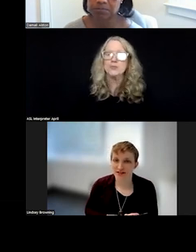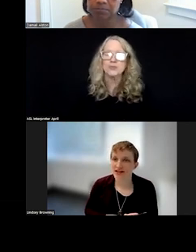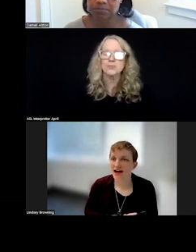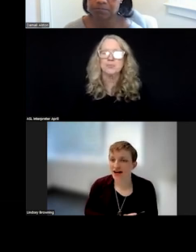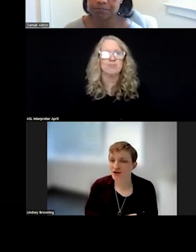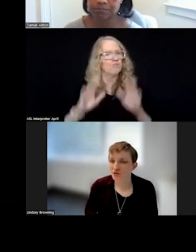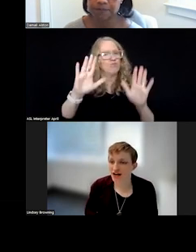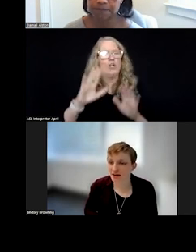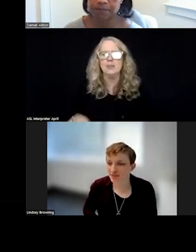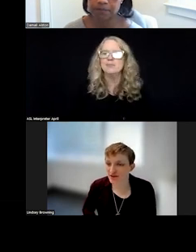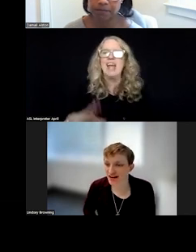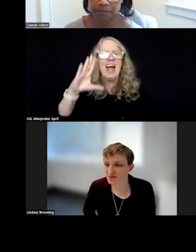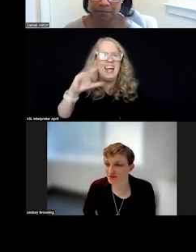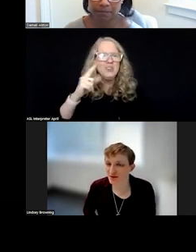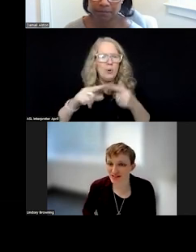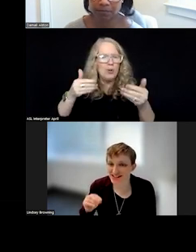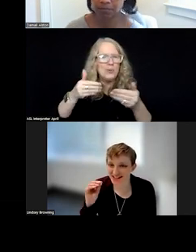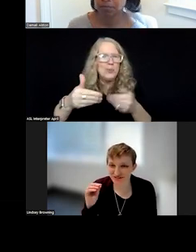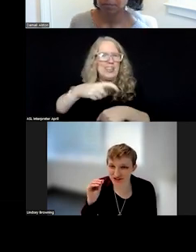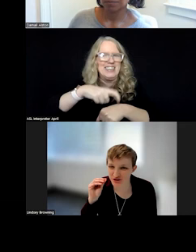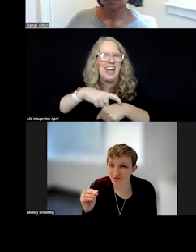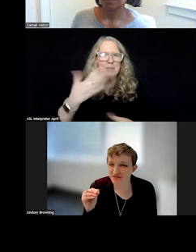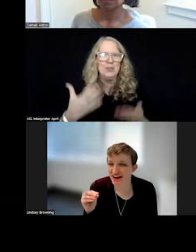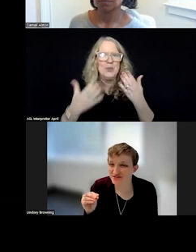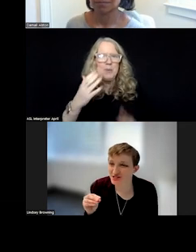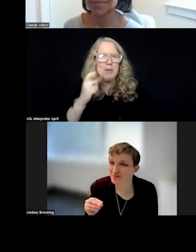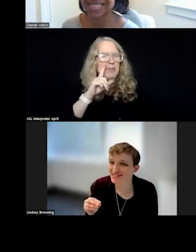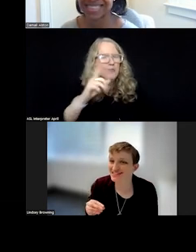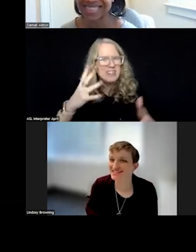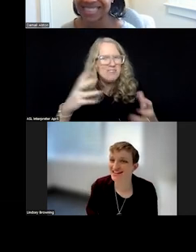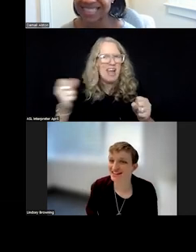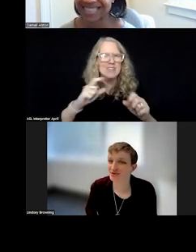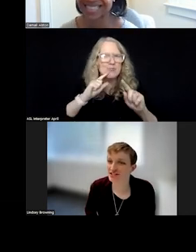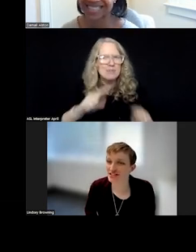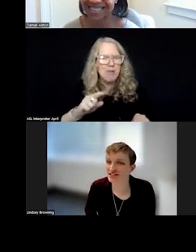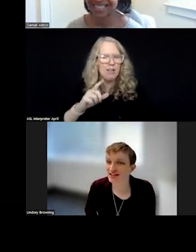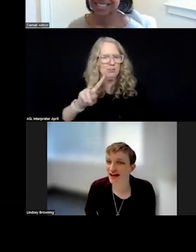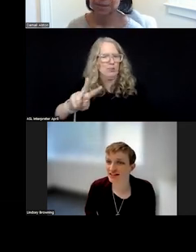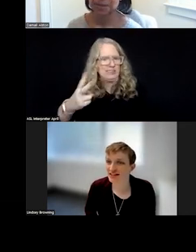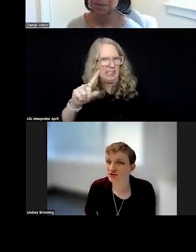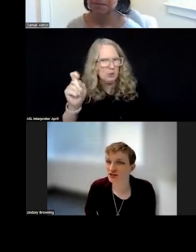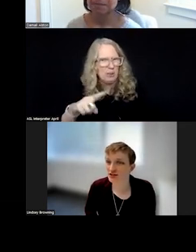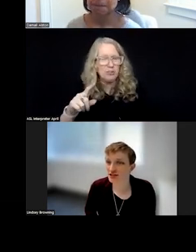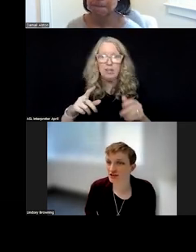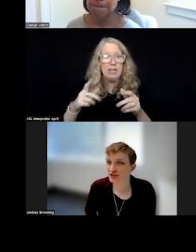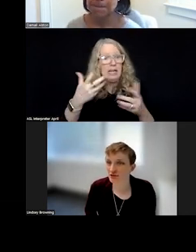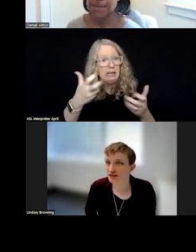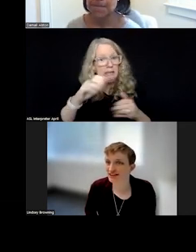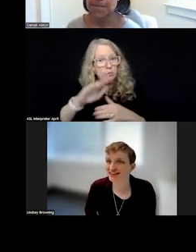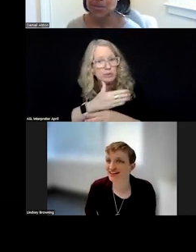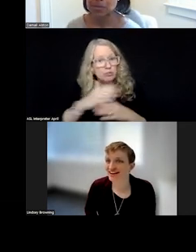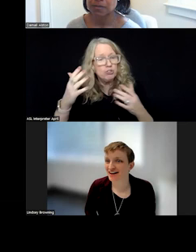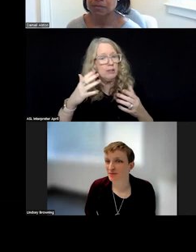Great. I know we're coming up on time, so maybe I'll just ask for a super fast response to the second question. Anything you can share